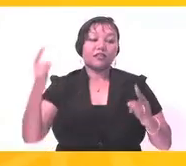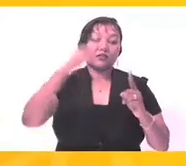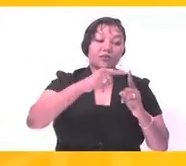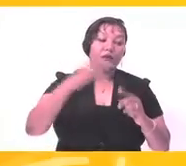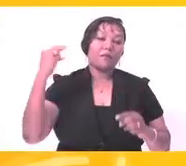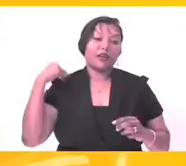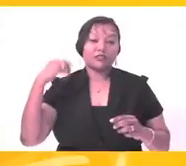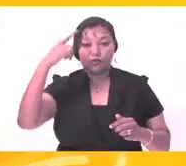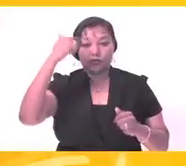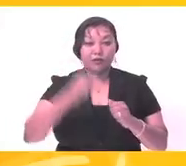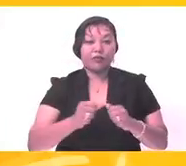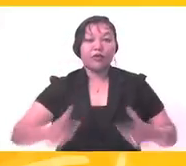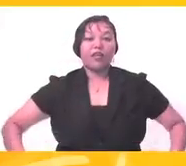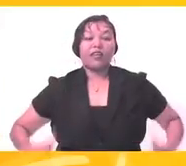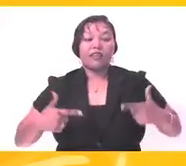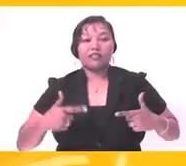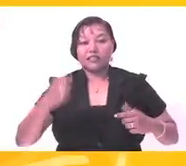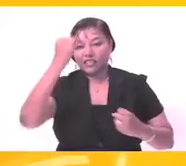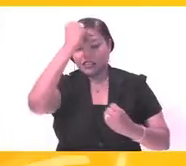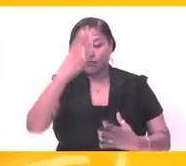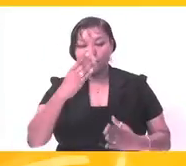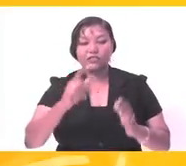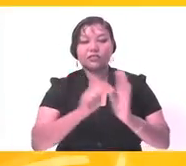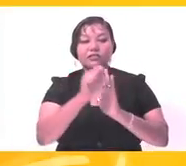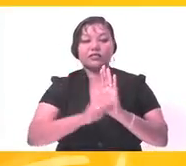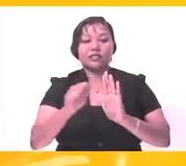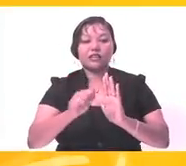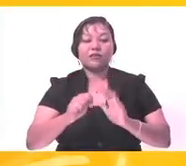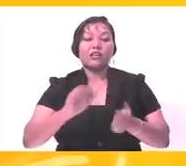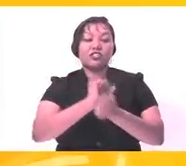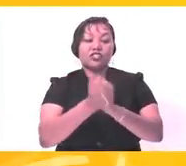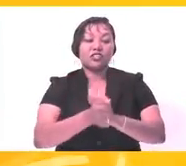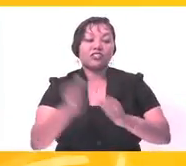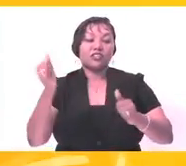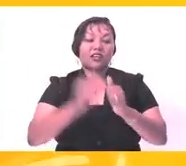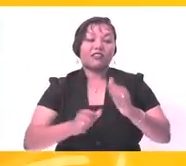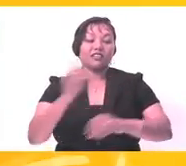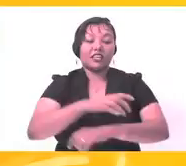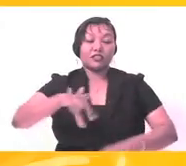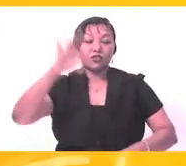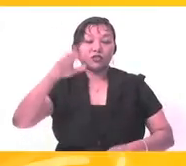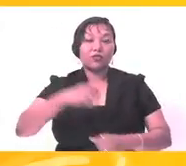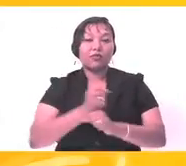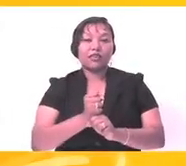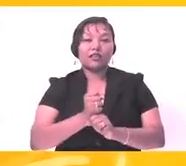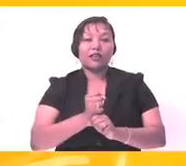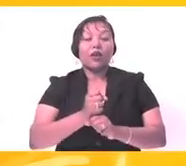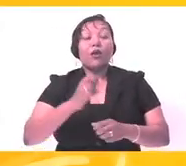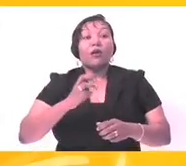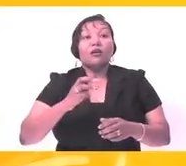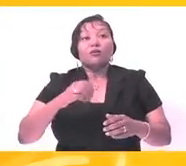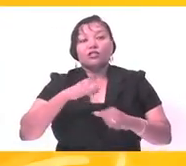Remember, we are living in the information age where change is rapid and the choices you make will affect your